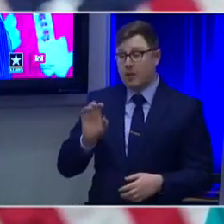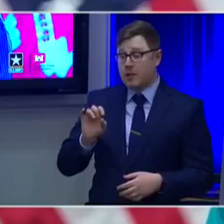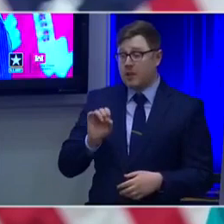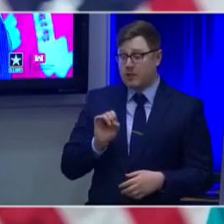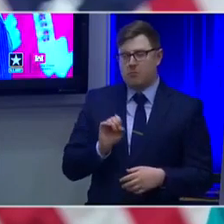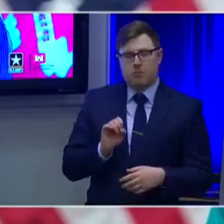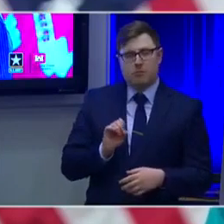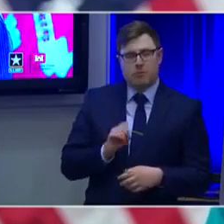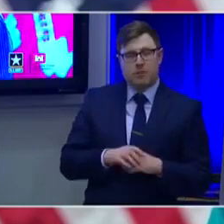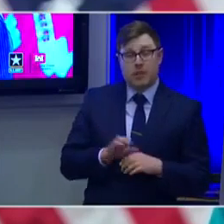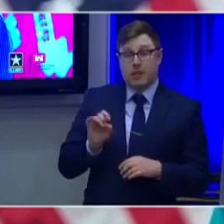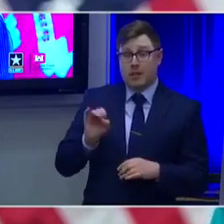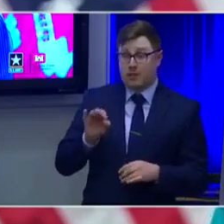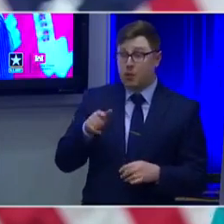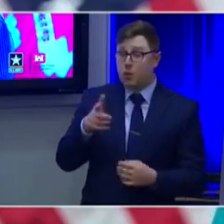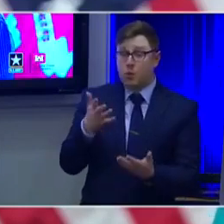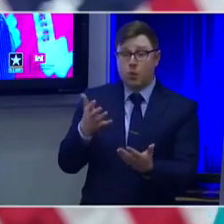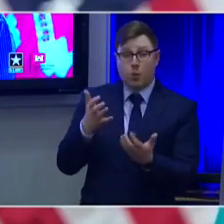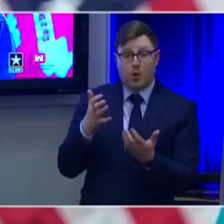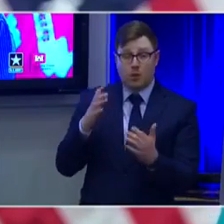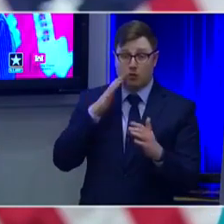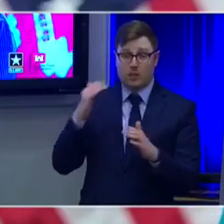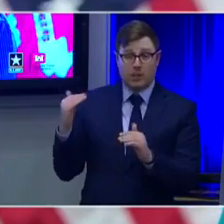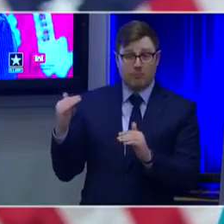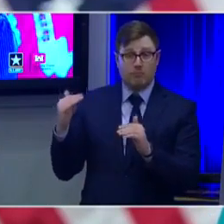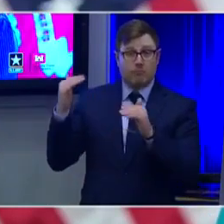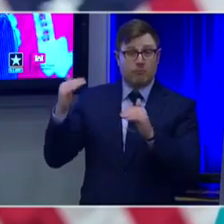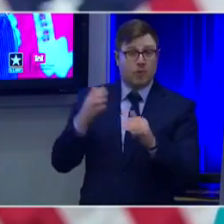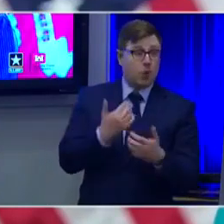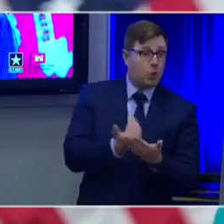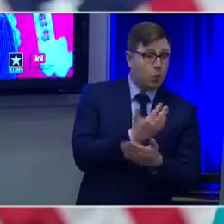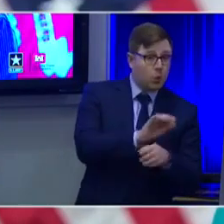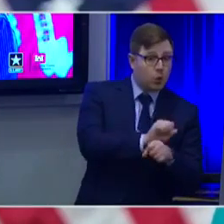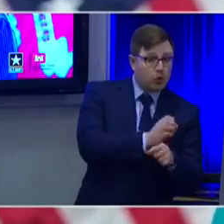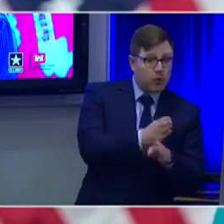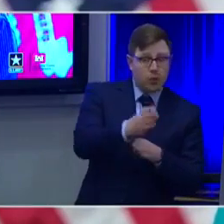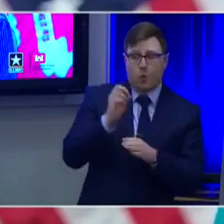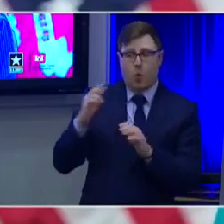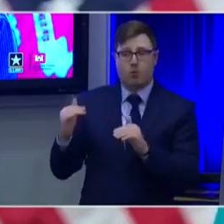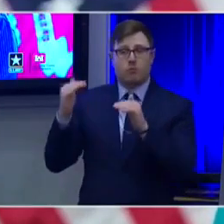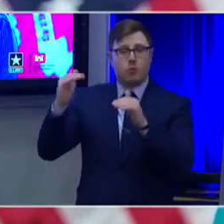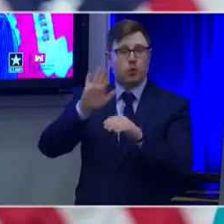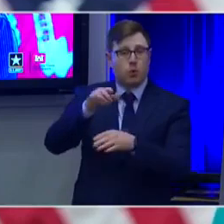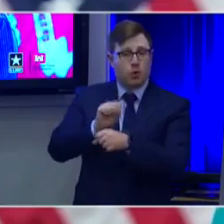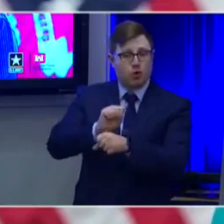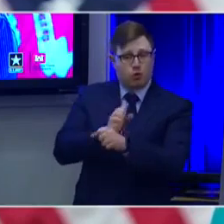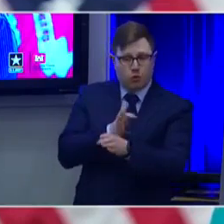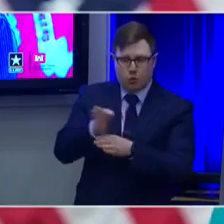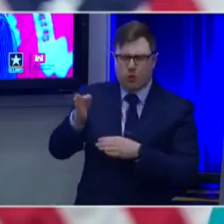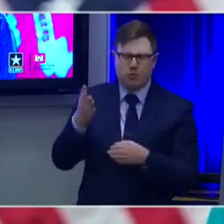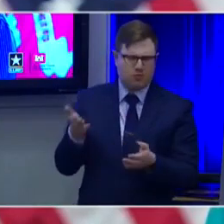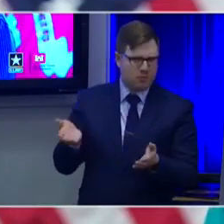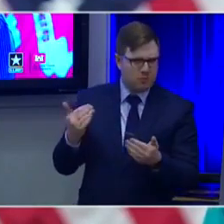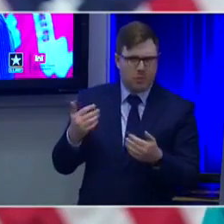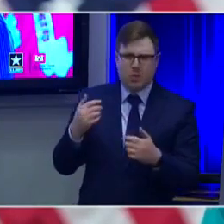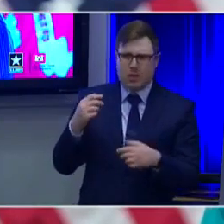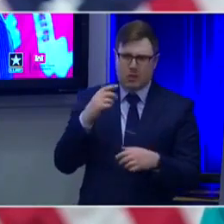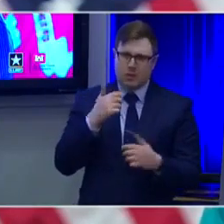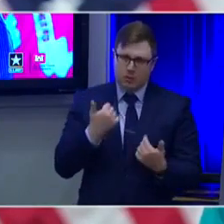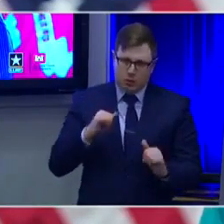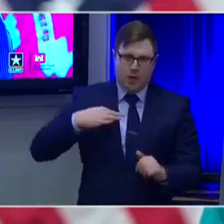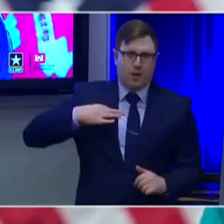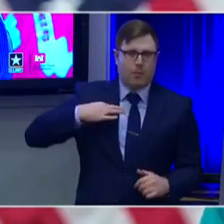Corps of Engineers. If you're looking to advance your career, please look to us. We have a variety of